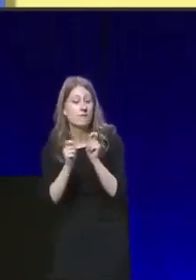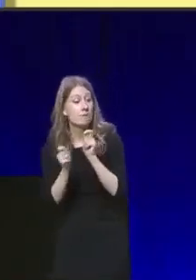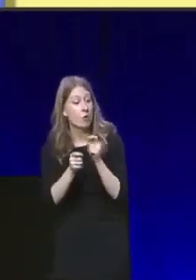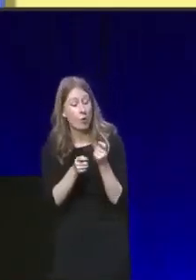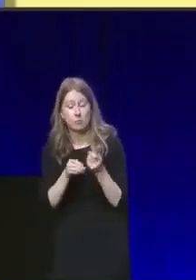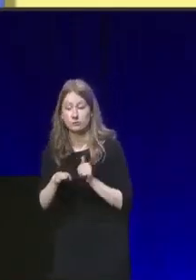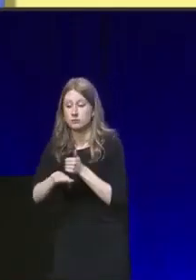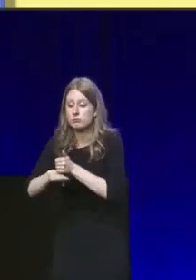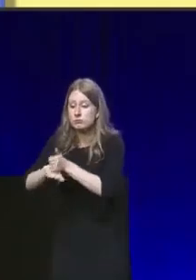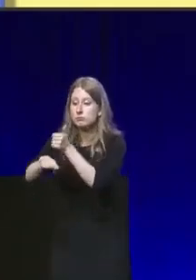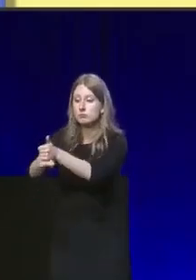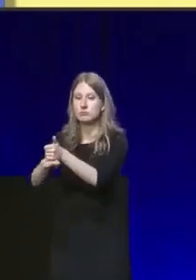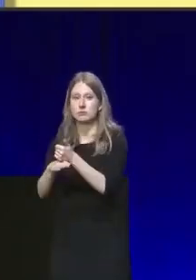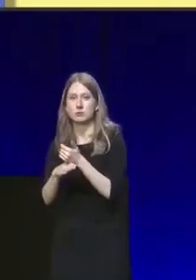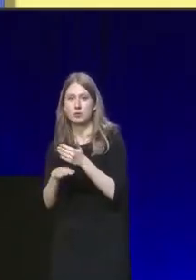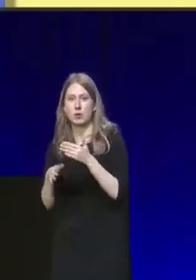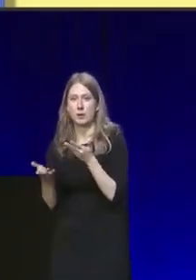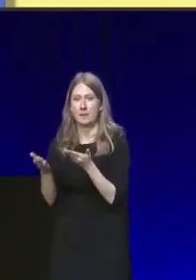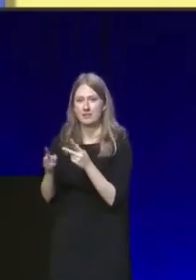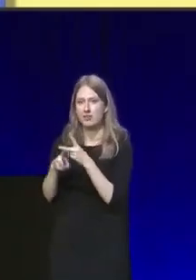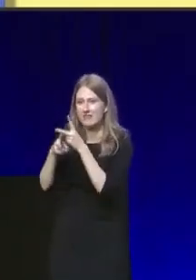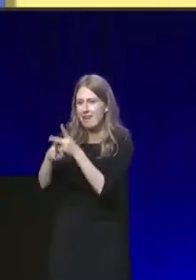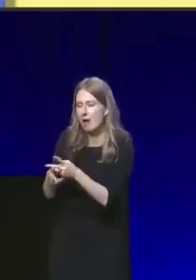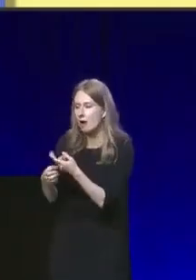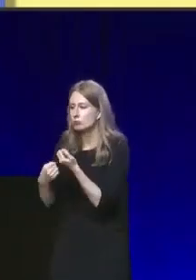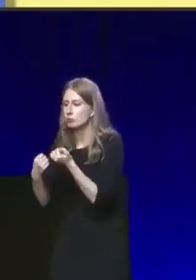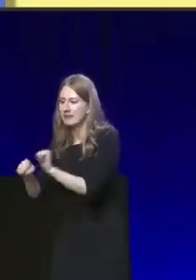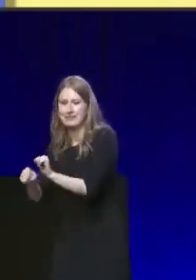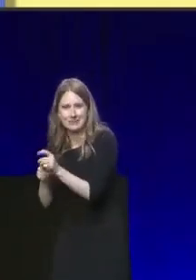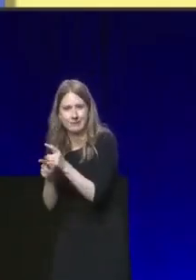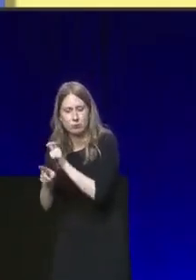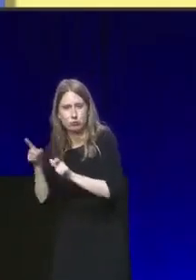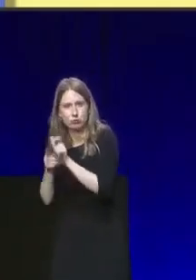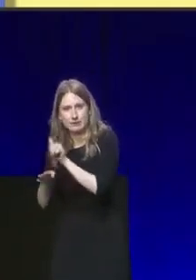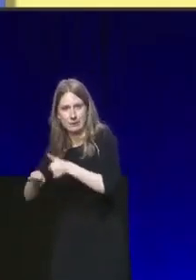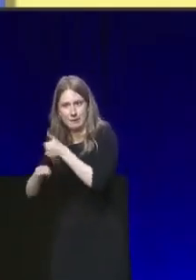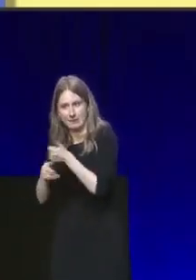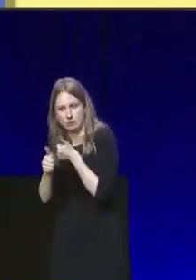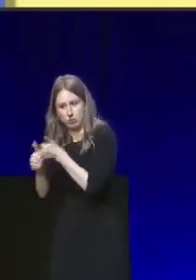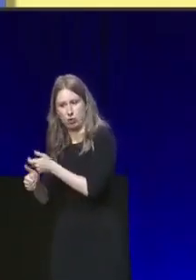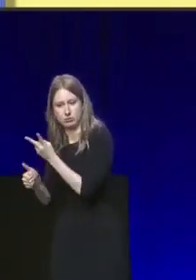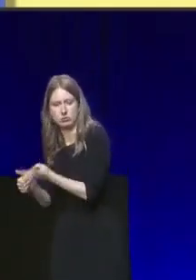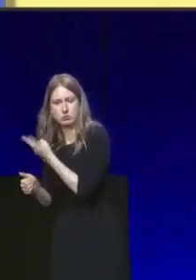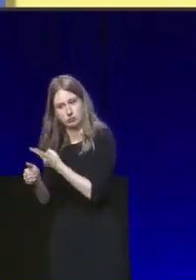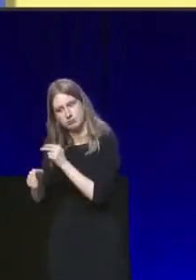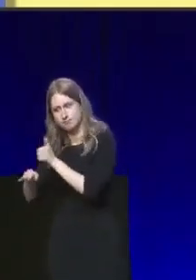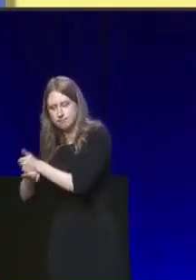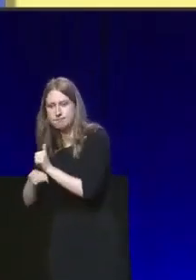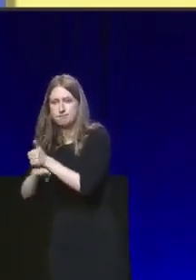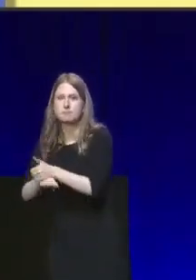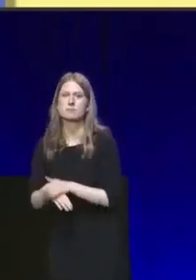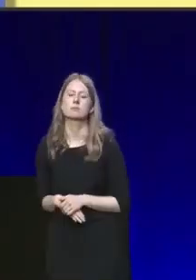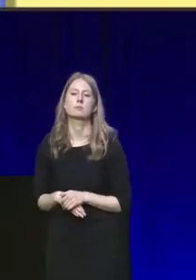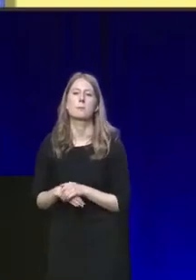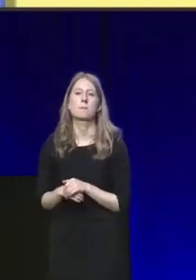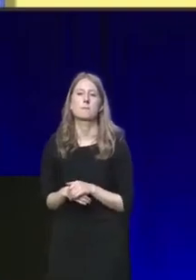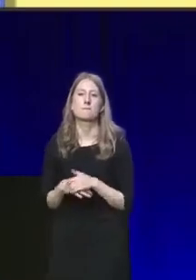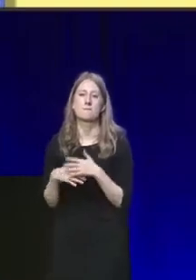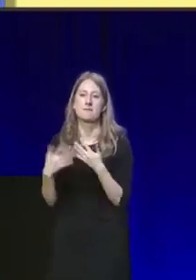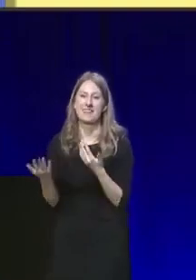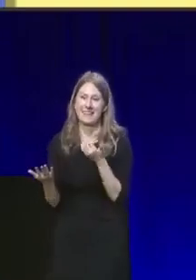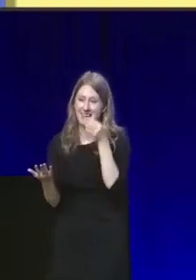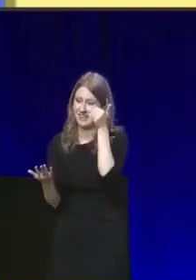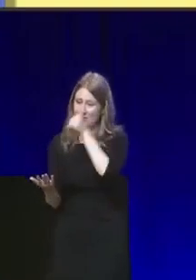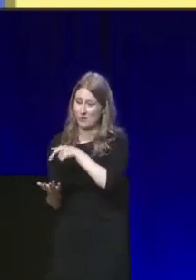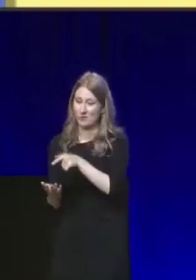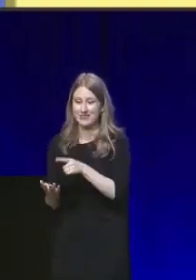shift the balance of care to preventative and community-based support. Of course, none of this could be possible without the hard work,